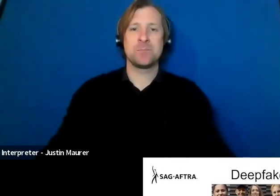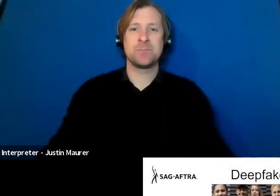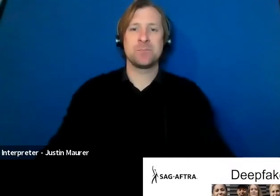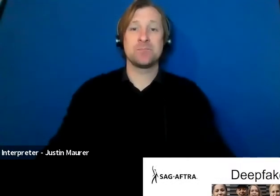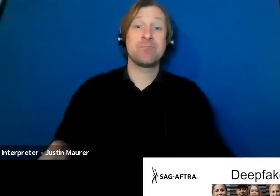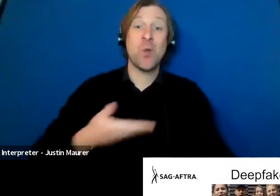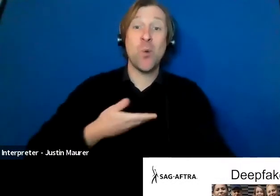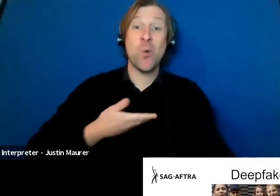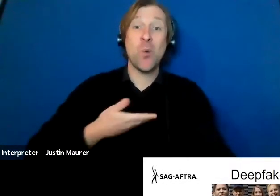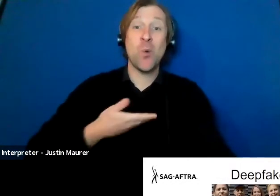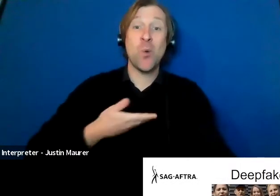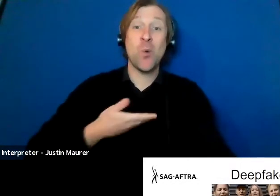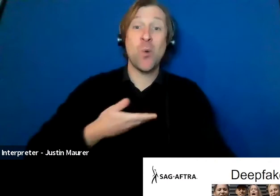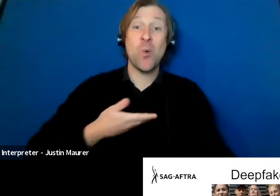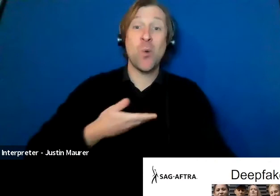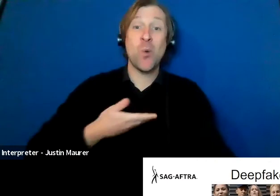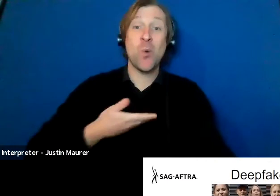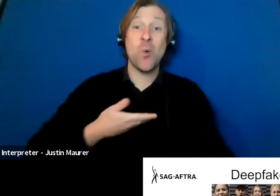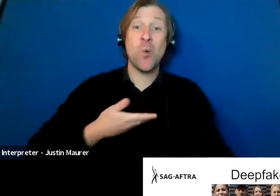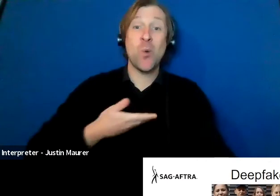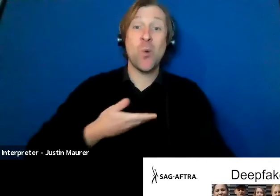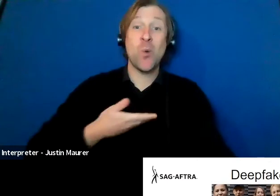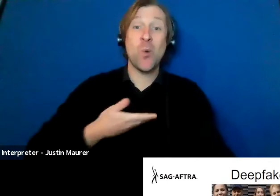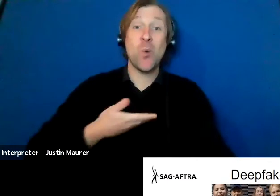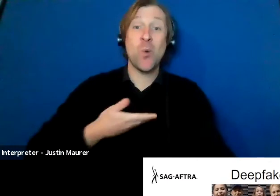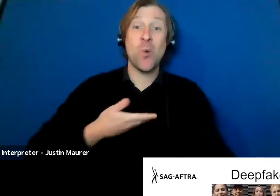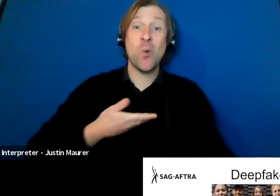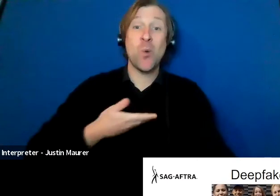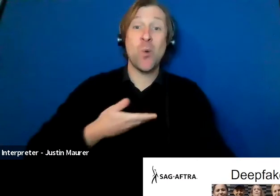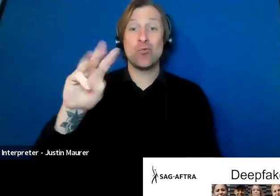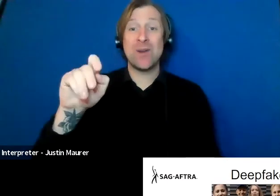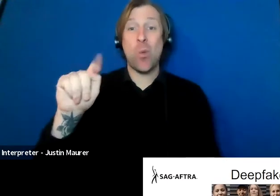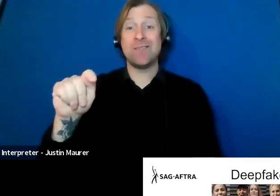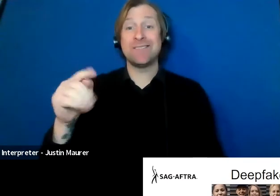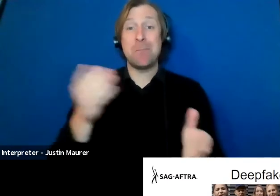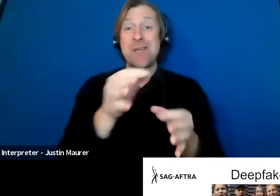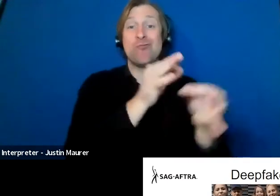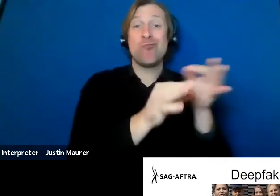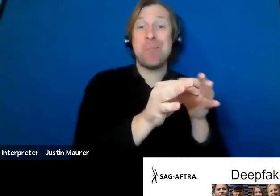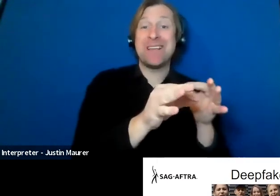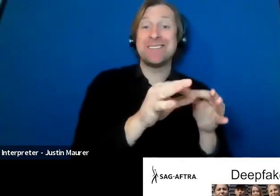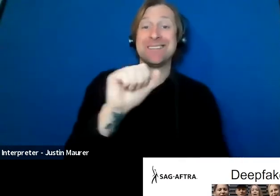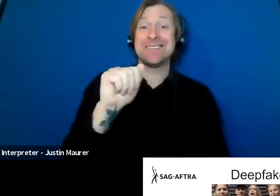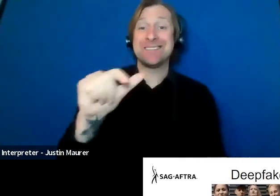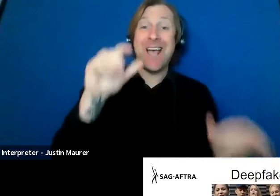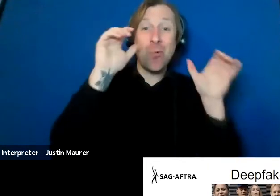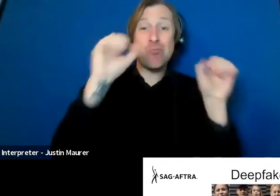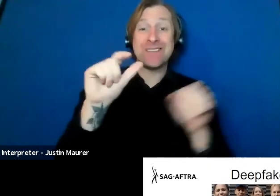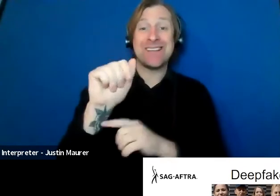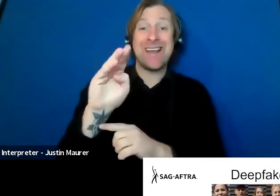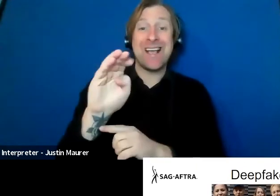Welcome back, everyone. I'm Pam Greenwalt, and I'm sitting in for your host, Gabrielle Carteris, SEG after President Gabrielle Carteris